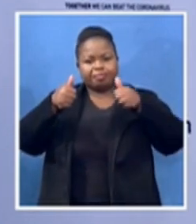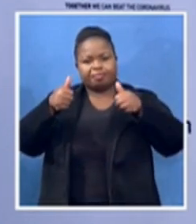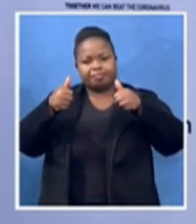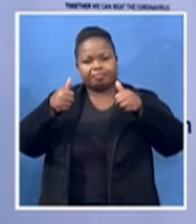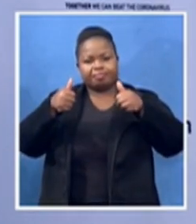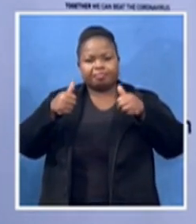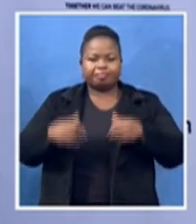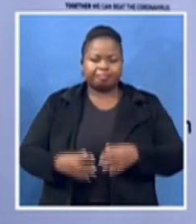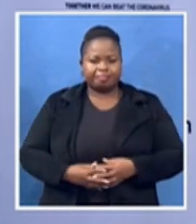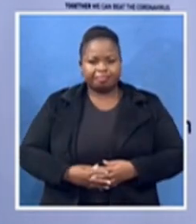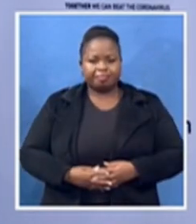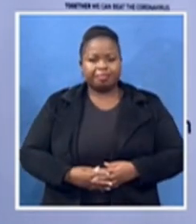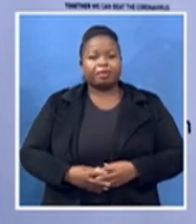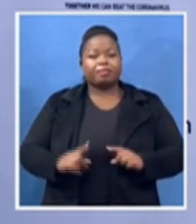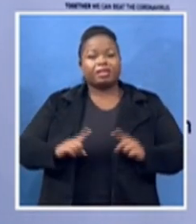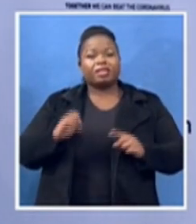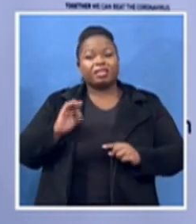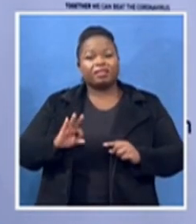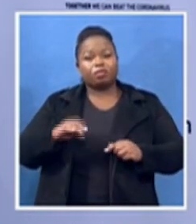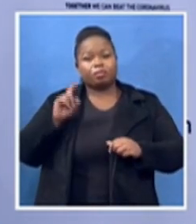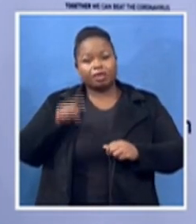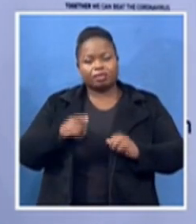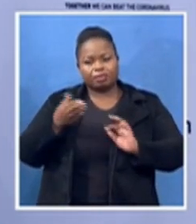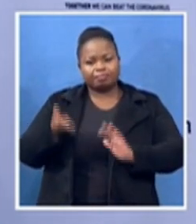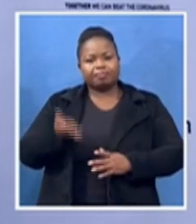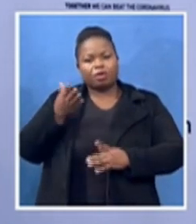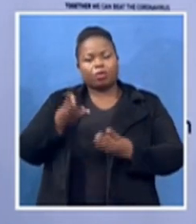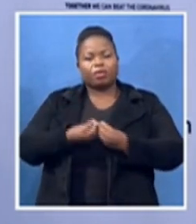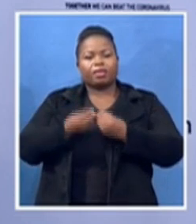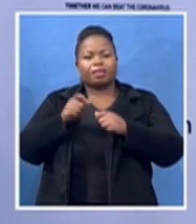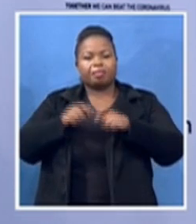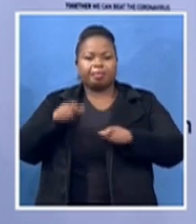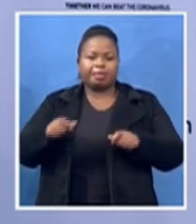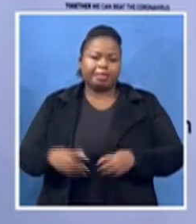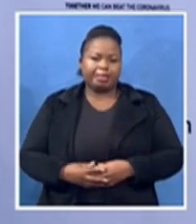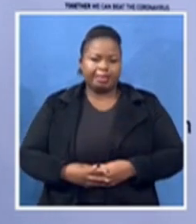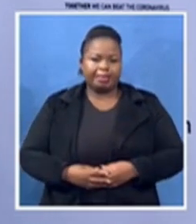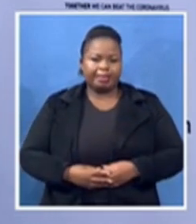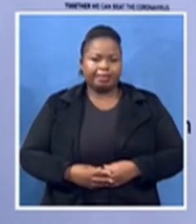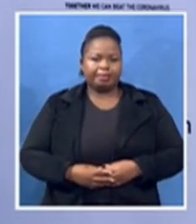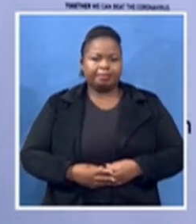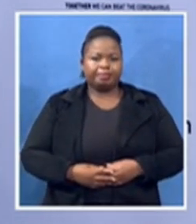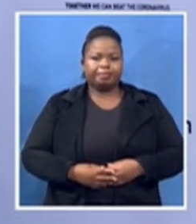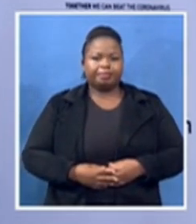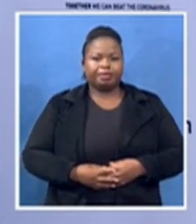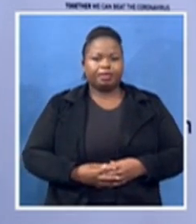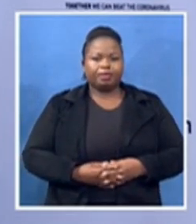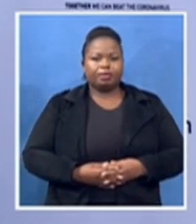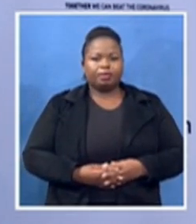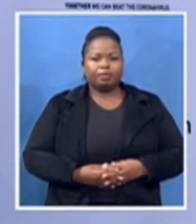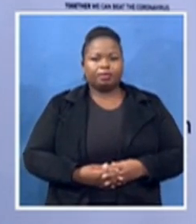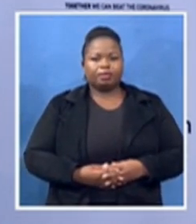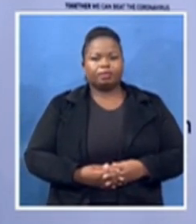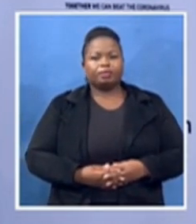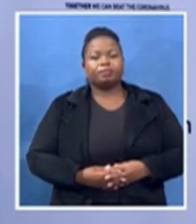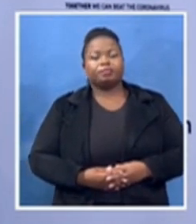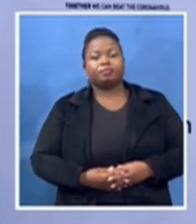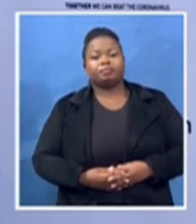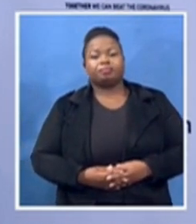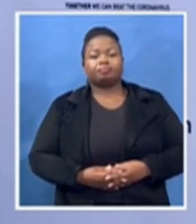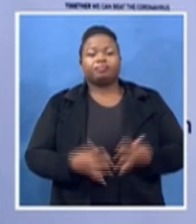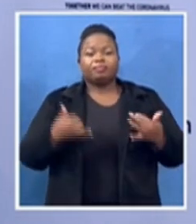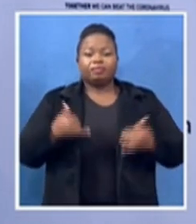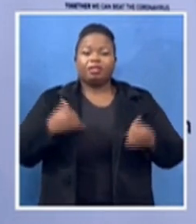bring someone with you unquote with the current challenges we're facing as a country the attack